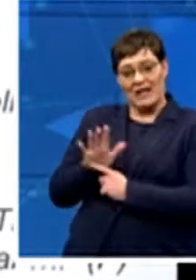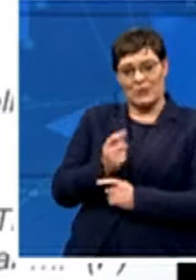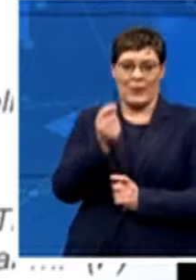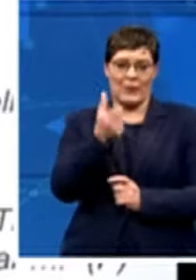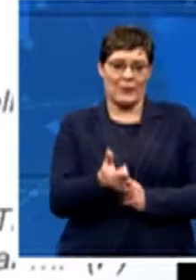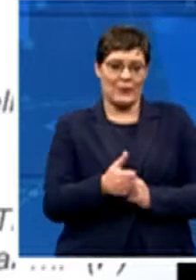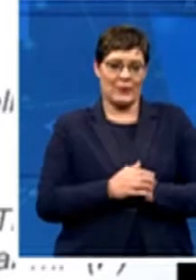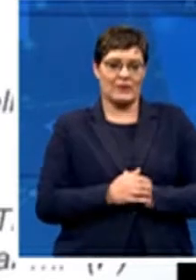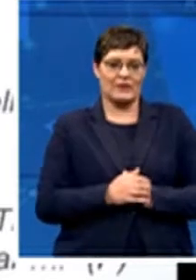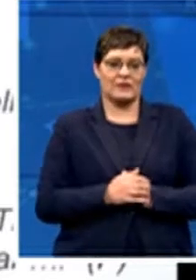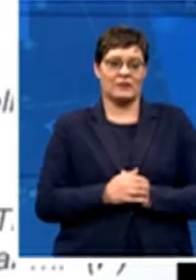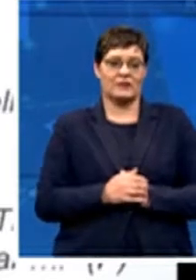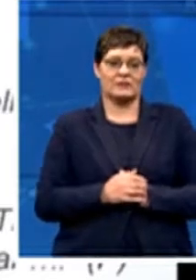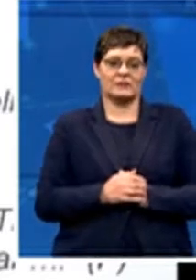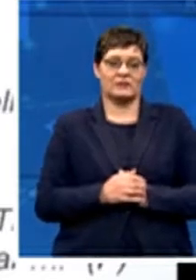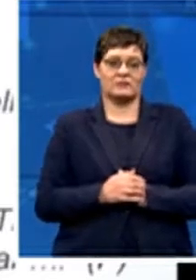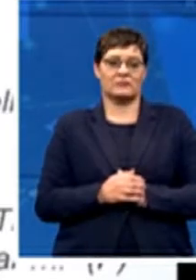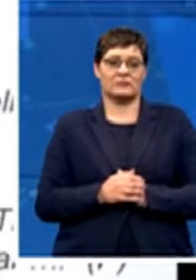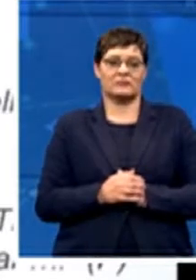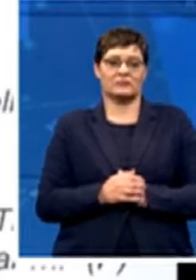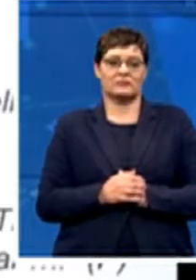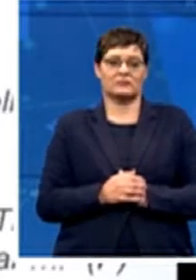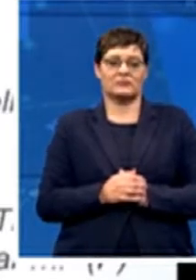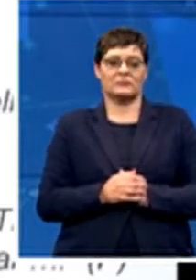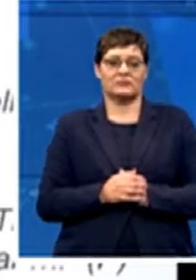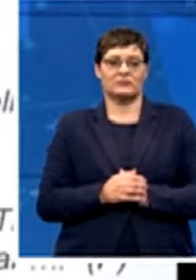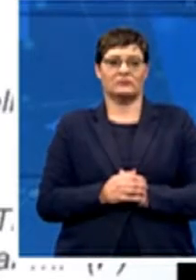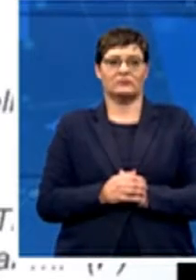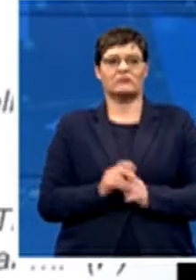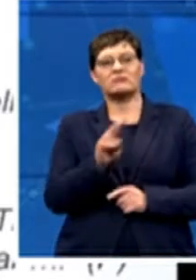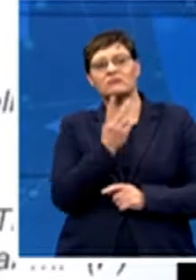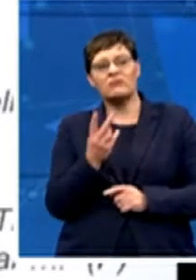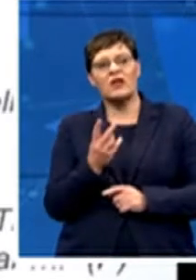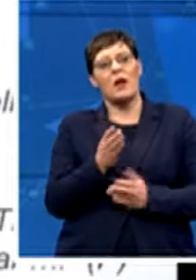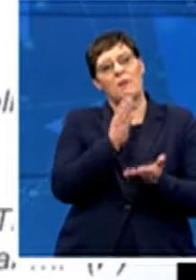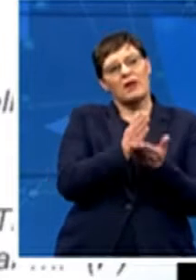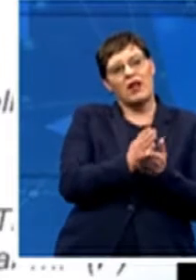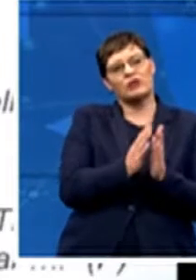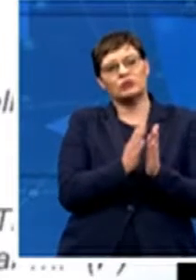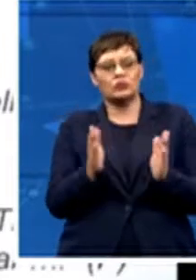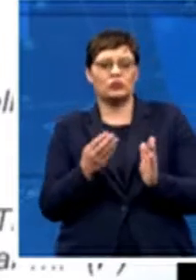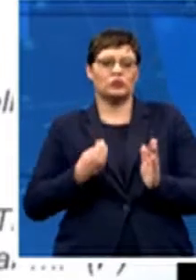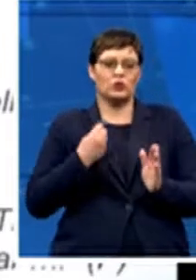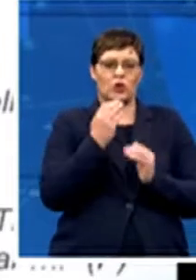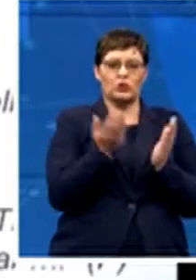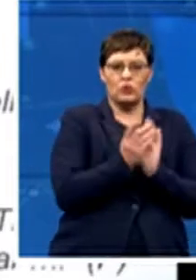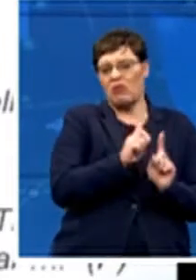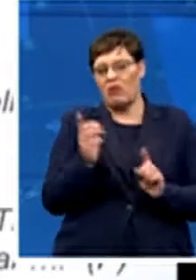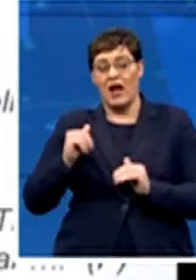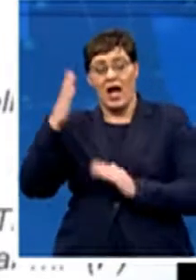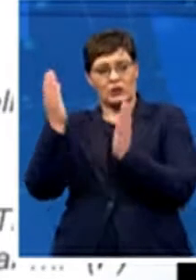The transitions to the middle years from junior school into high school is actually particularly difficult for